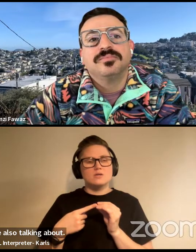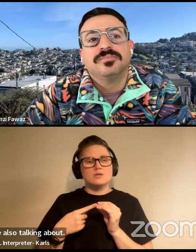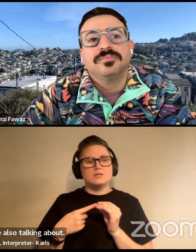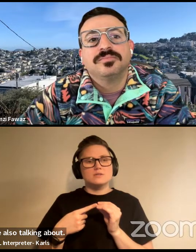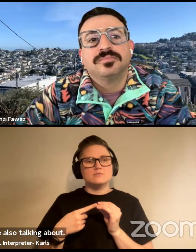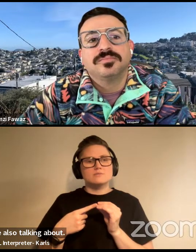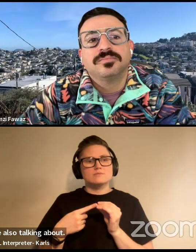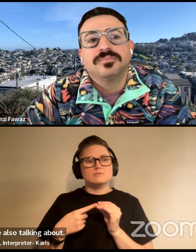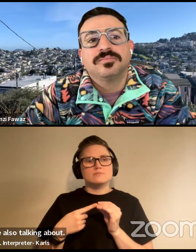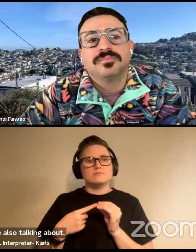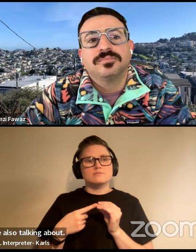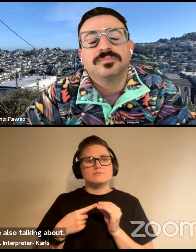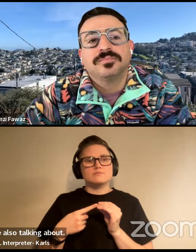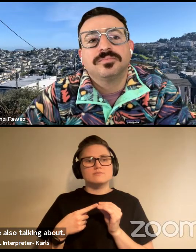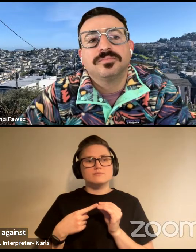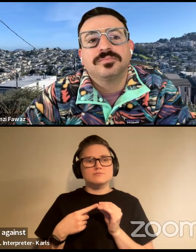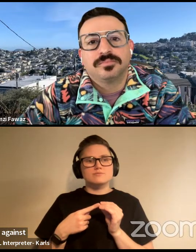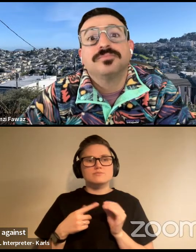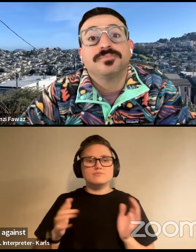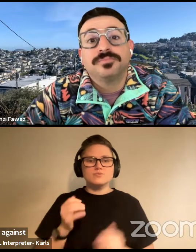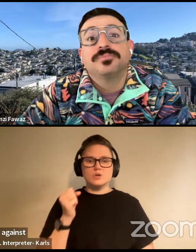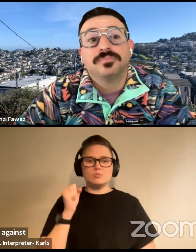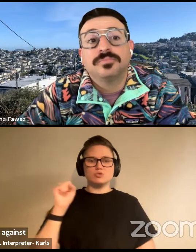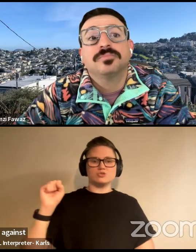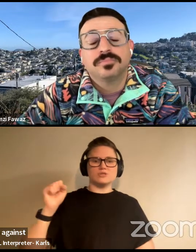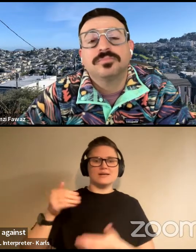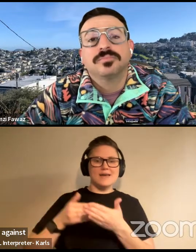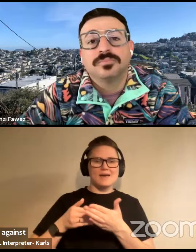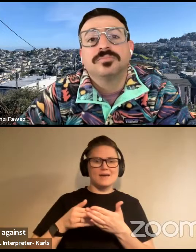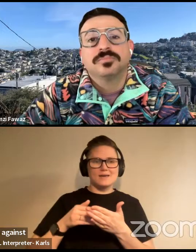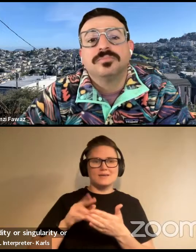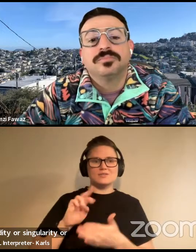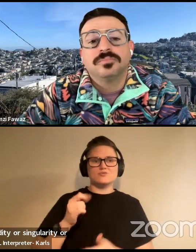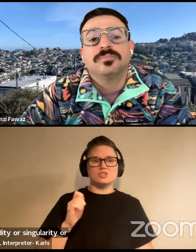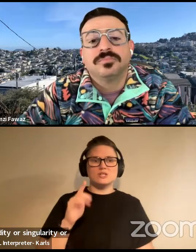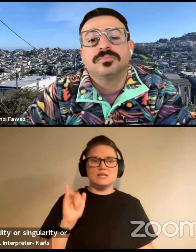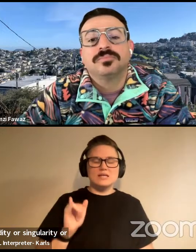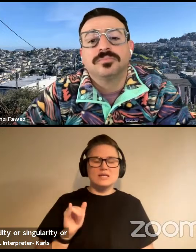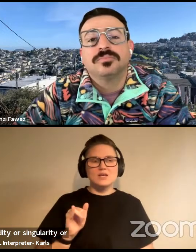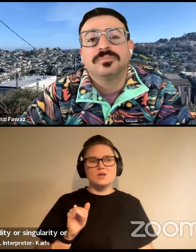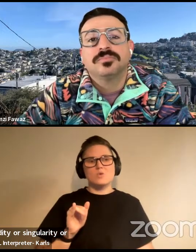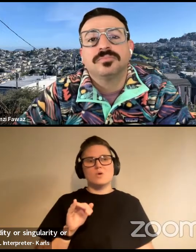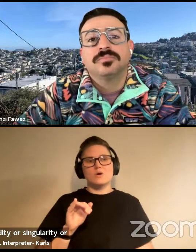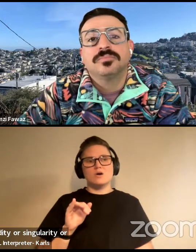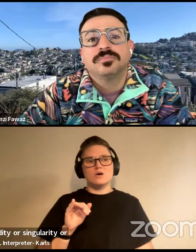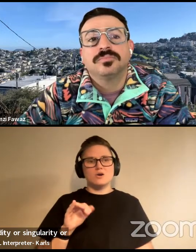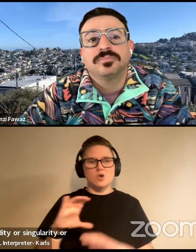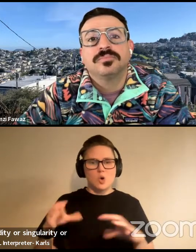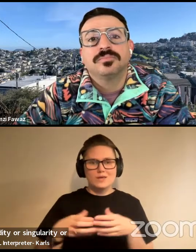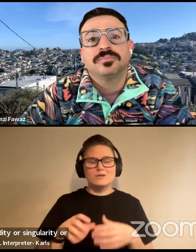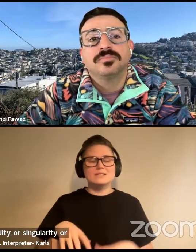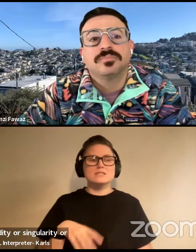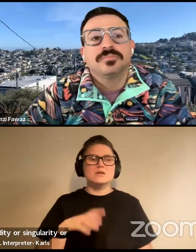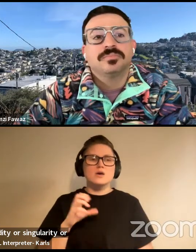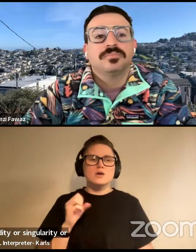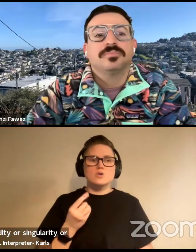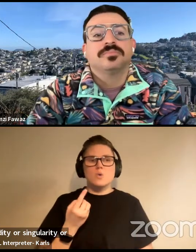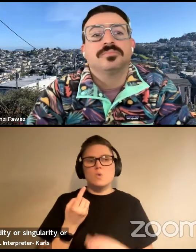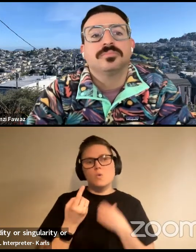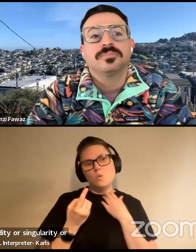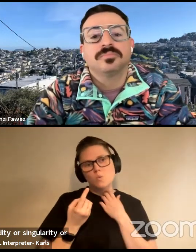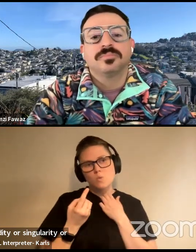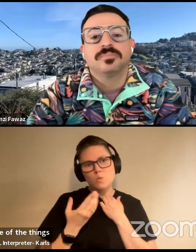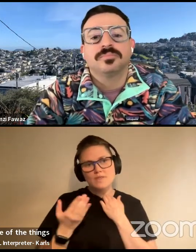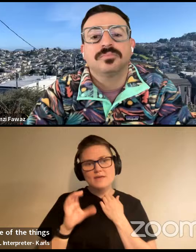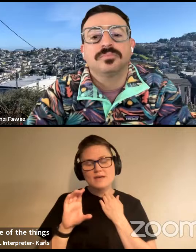of push against rigidity or singularity or coherence. Um, and so one of the things Clags wants to do,